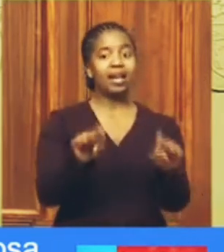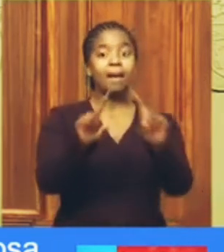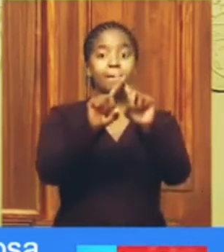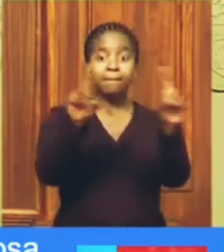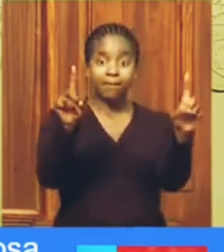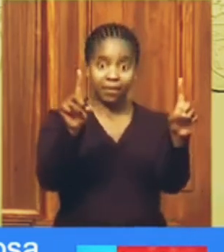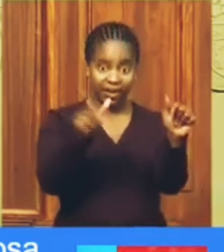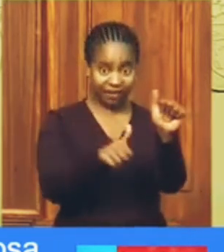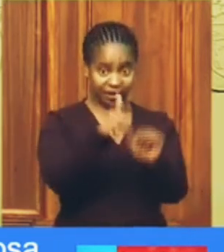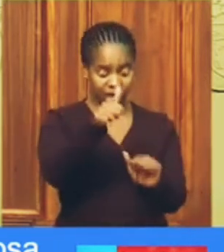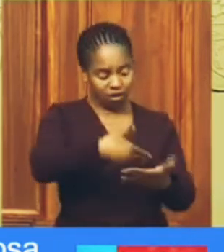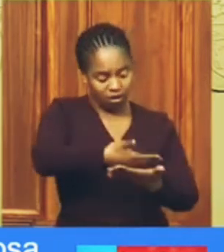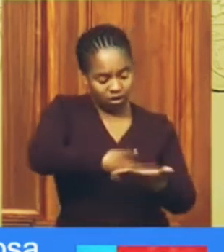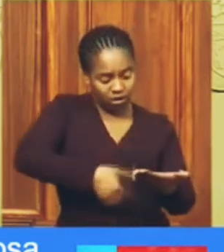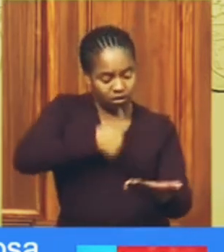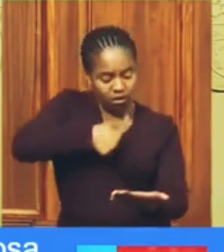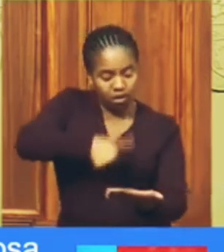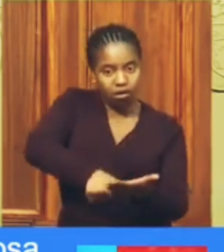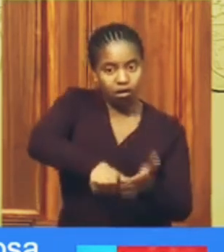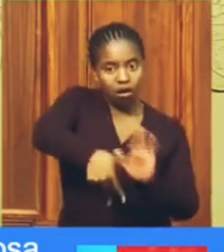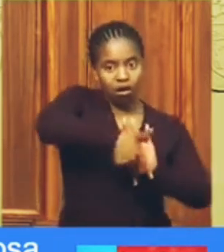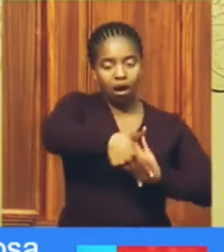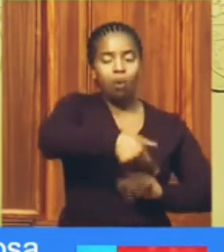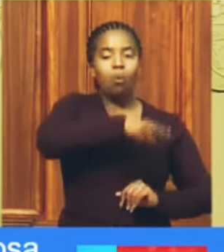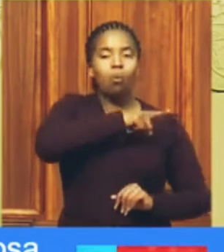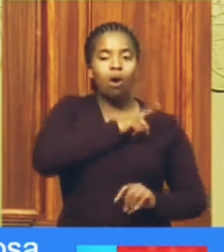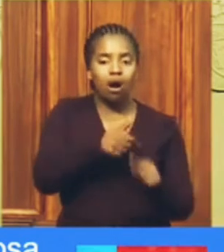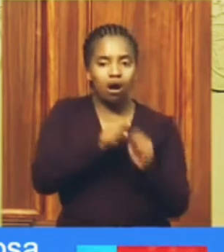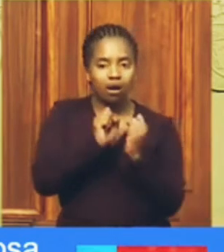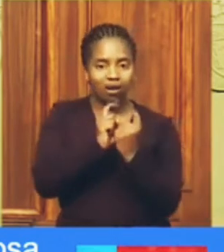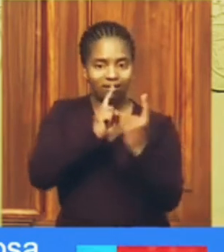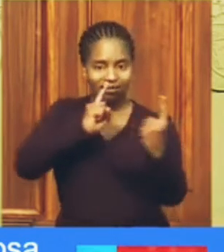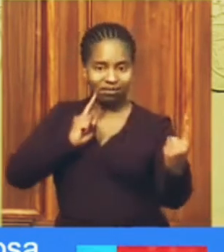protocols to ensure social distancing.